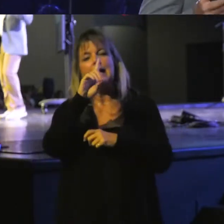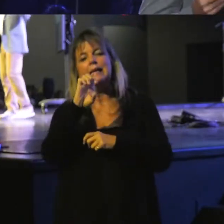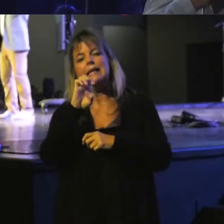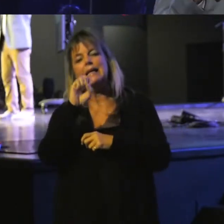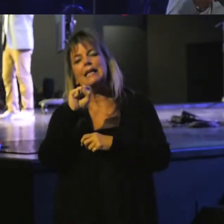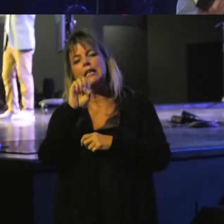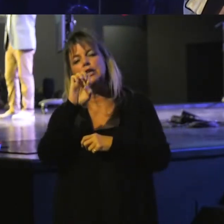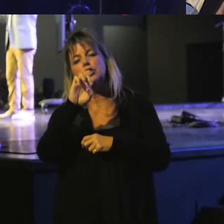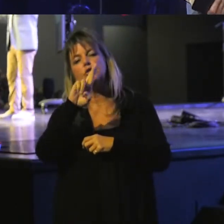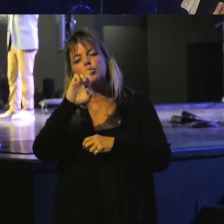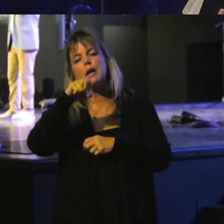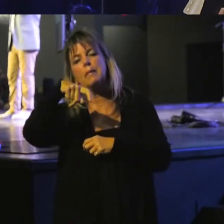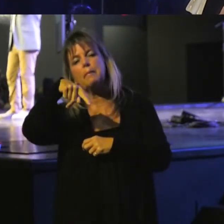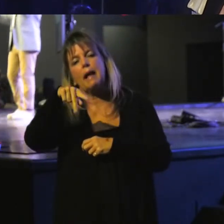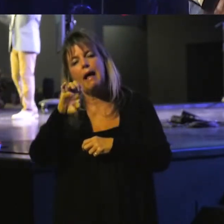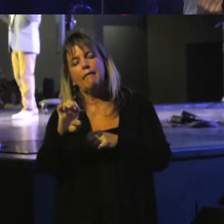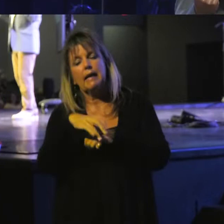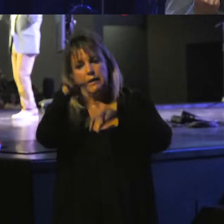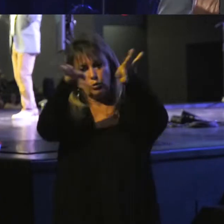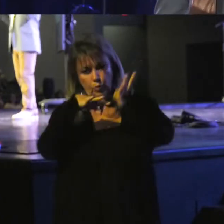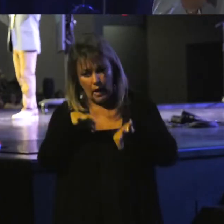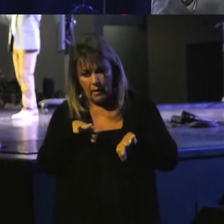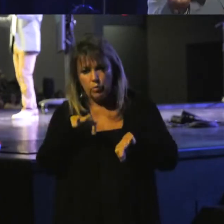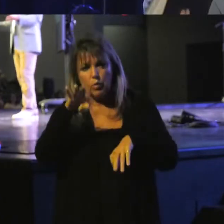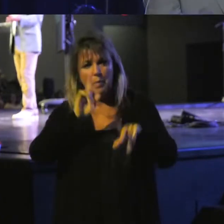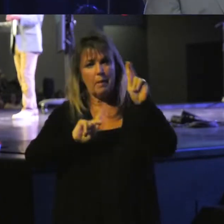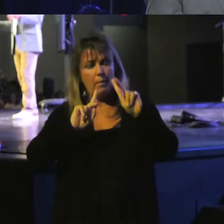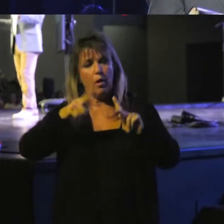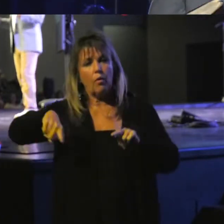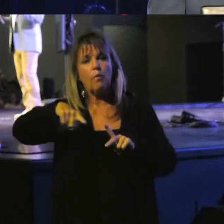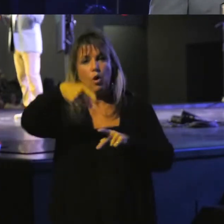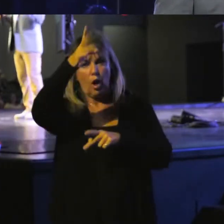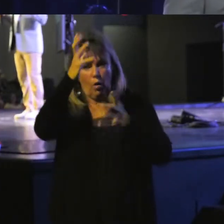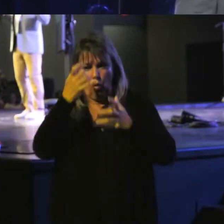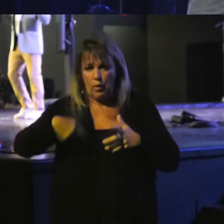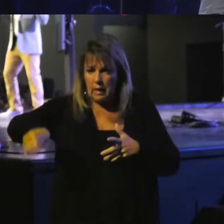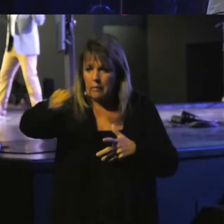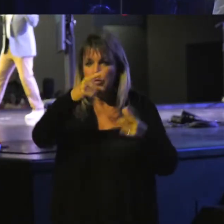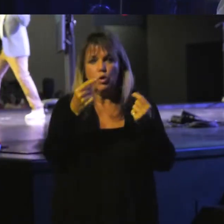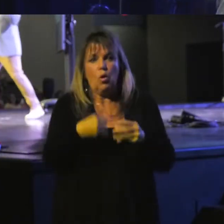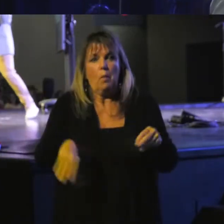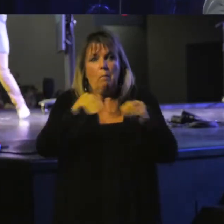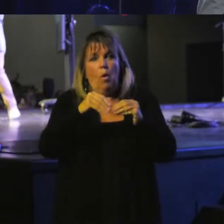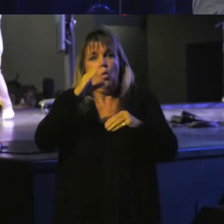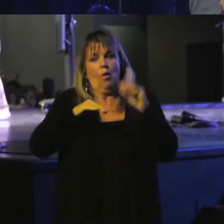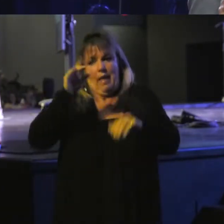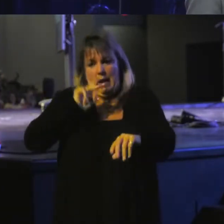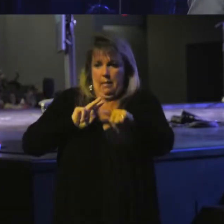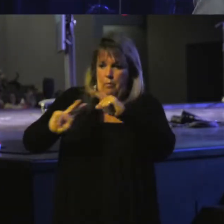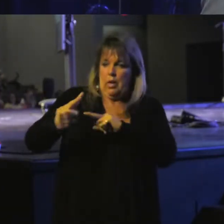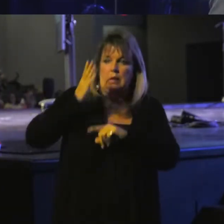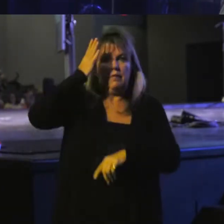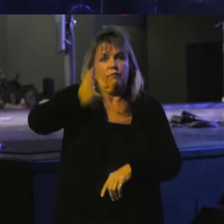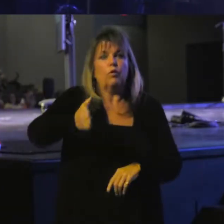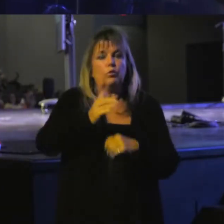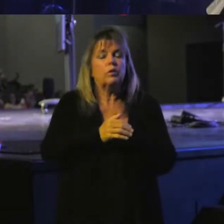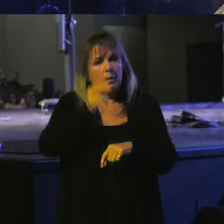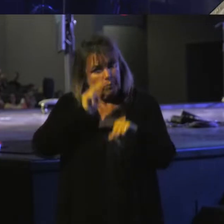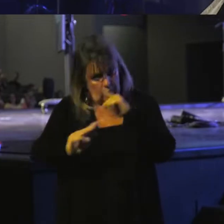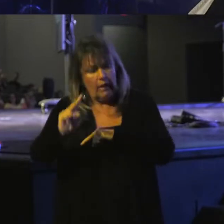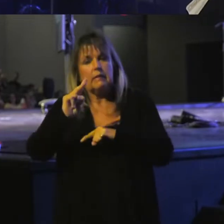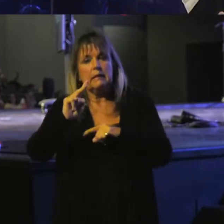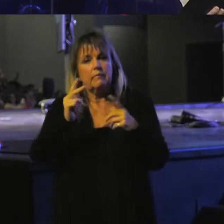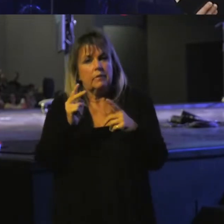it describes where people are and what God would have them do more than it predicts the future. Now there is predictive